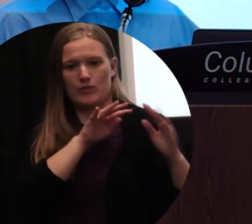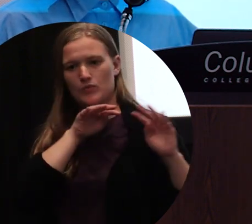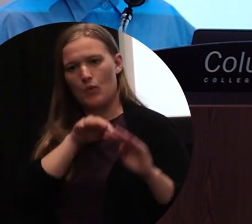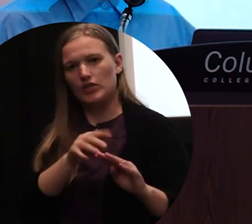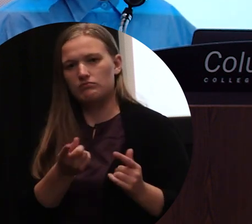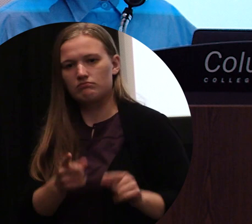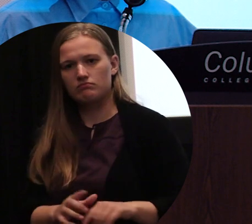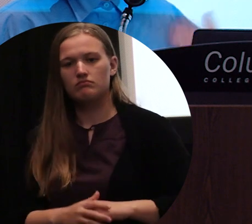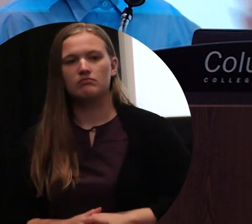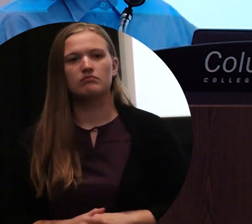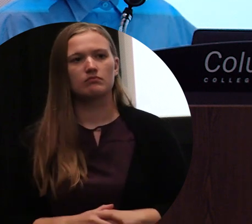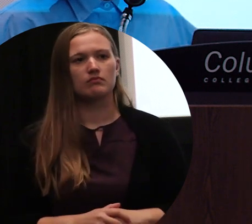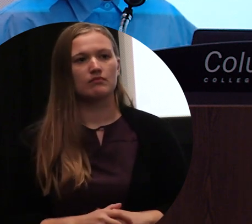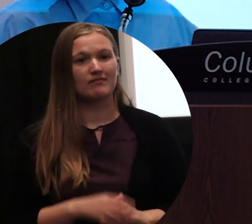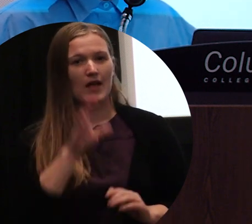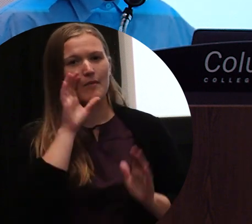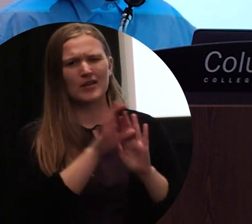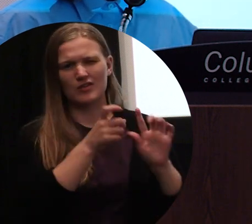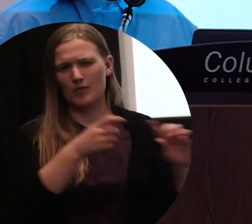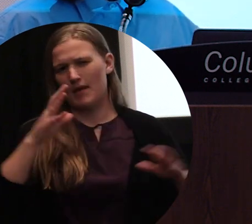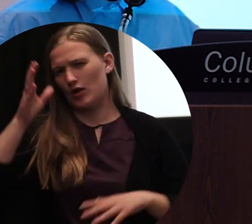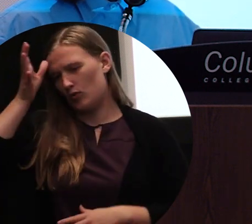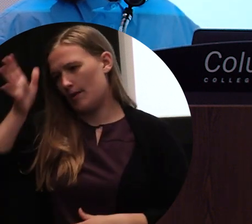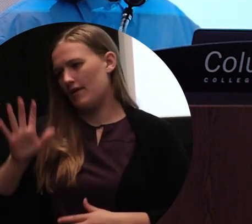This is an image from my grandfather's collection.